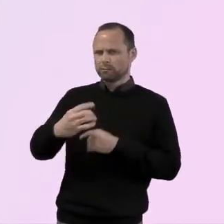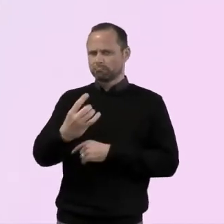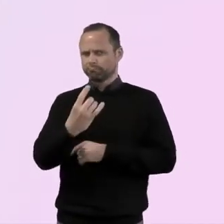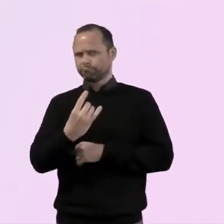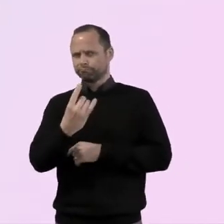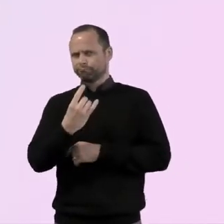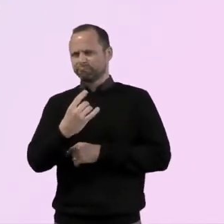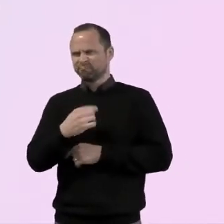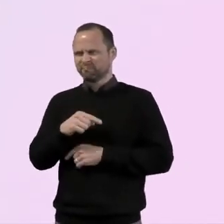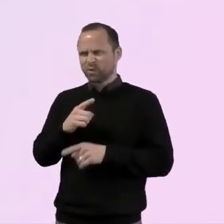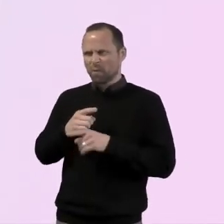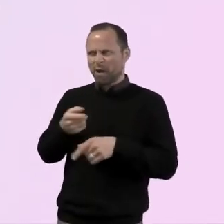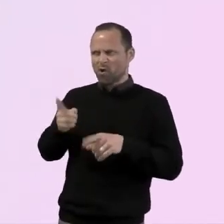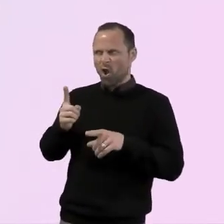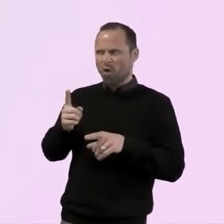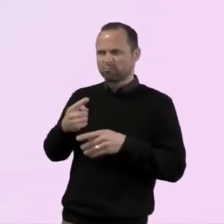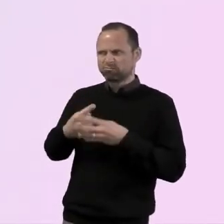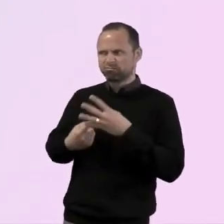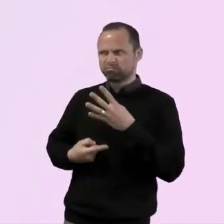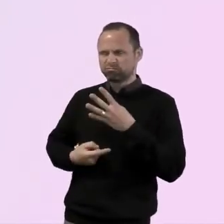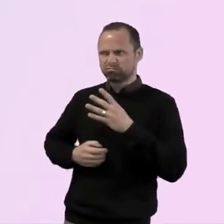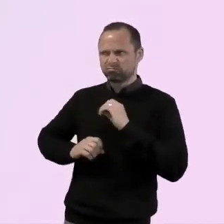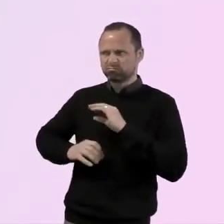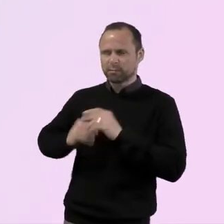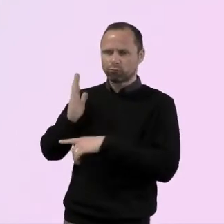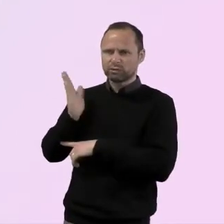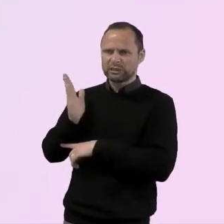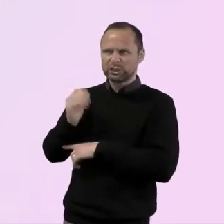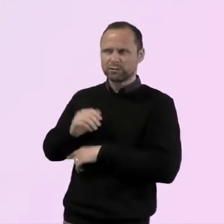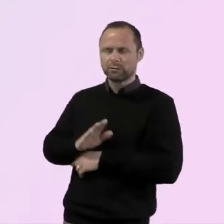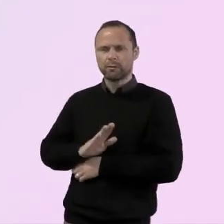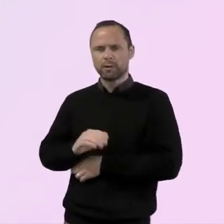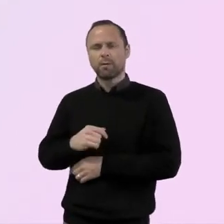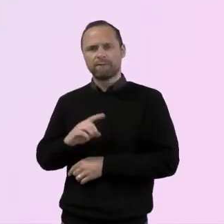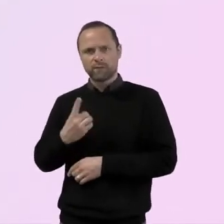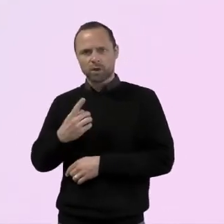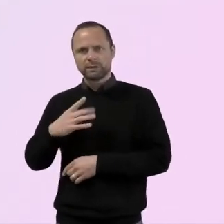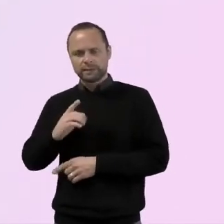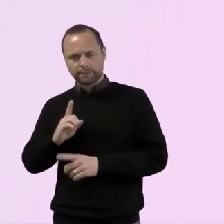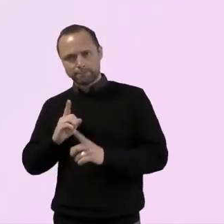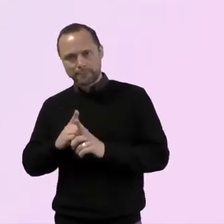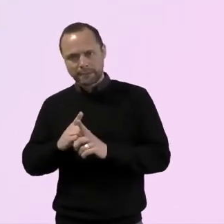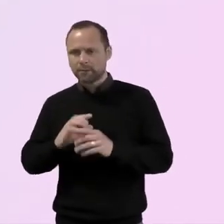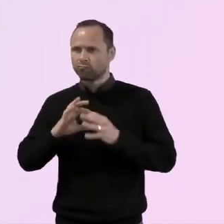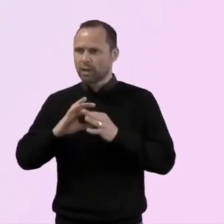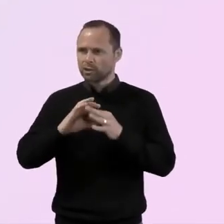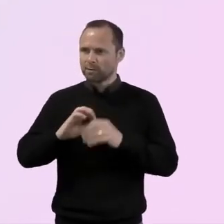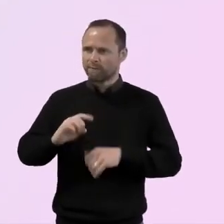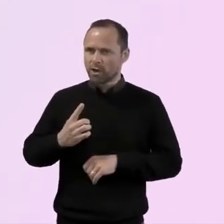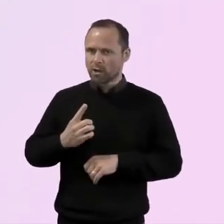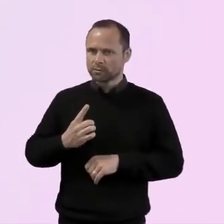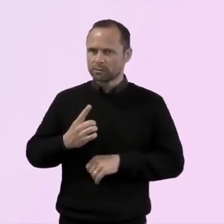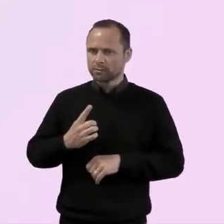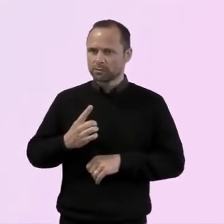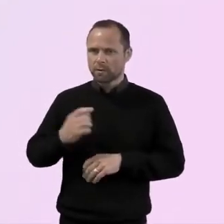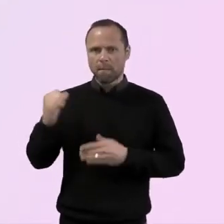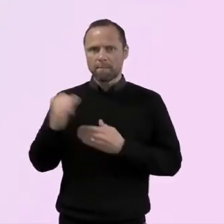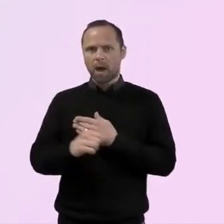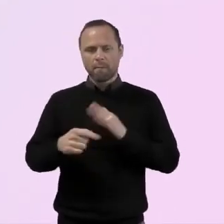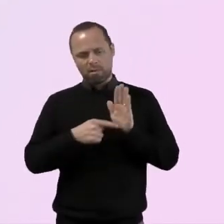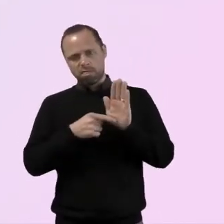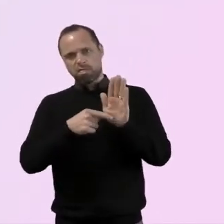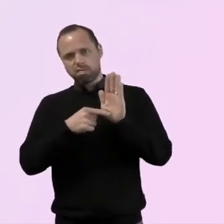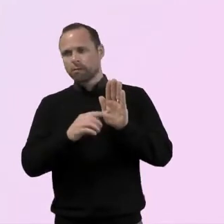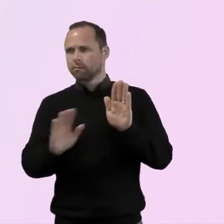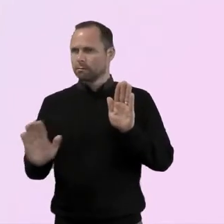come with the love and the kindness and really just build those relationships, isn't it? Yeah. To get us in there. Yeah. That's